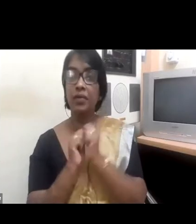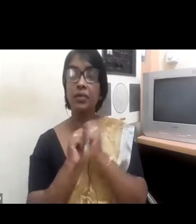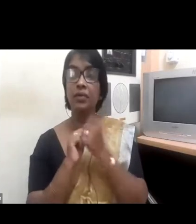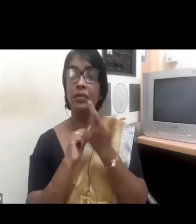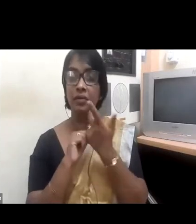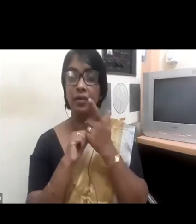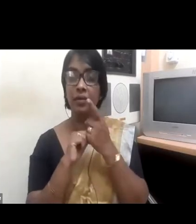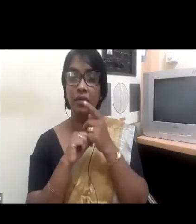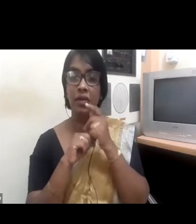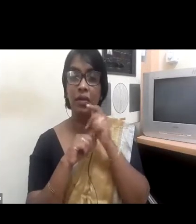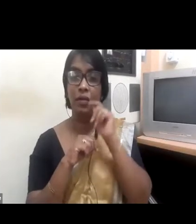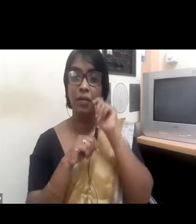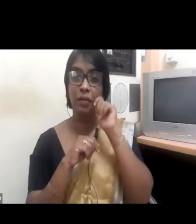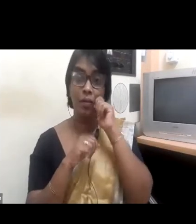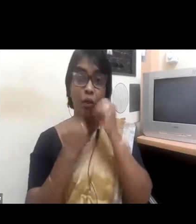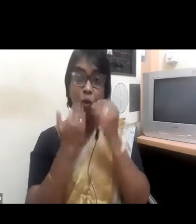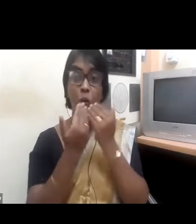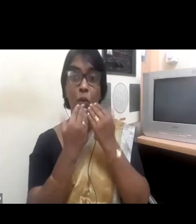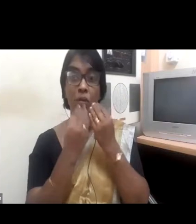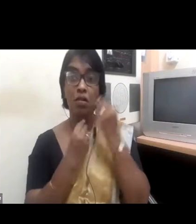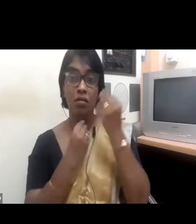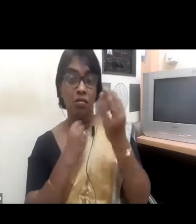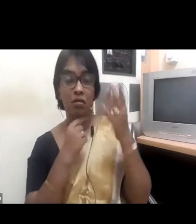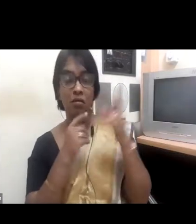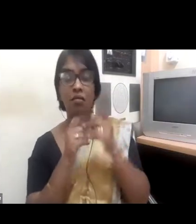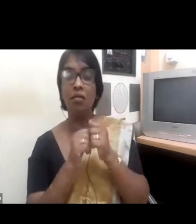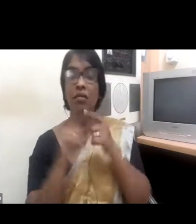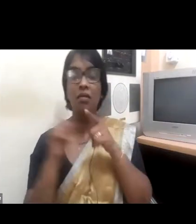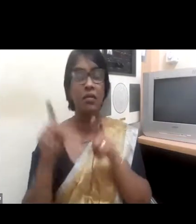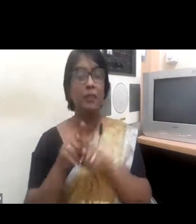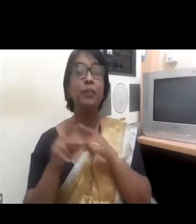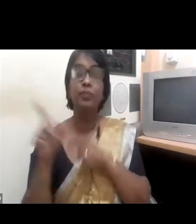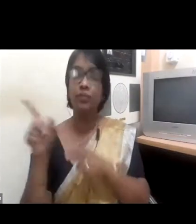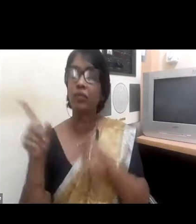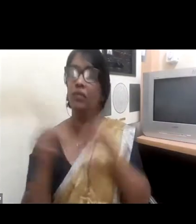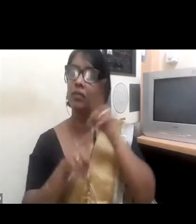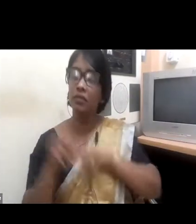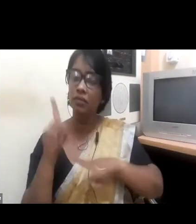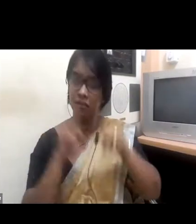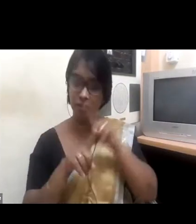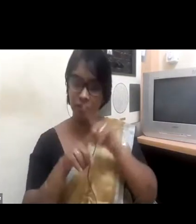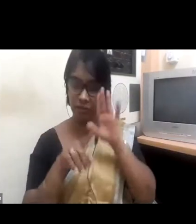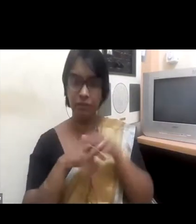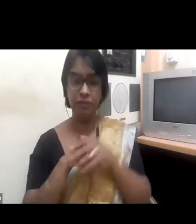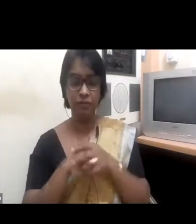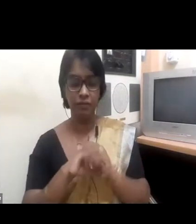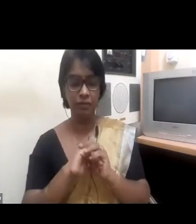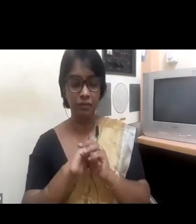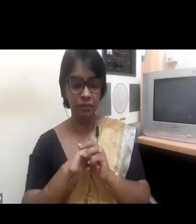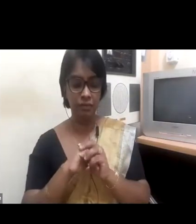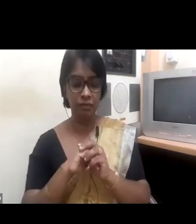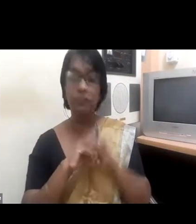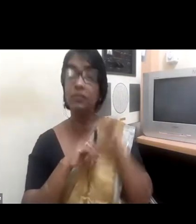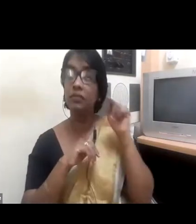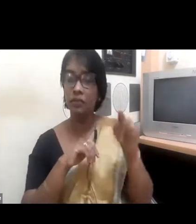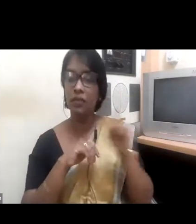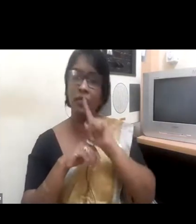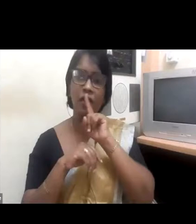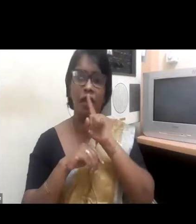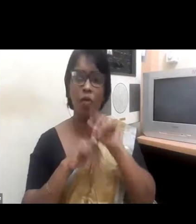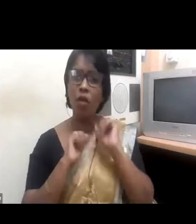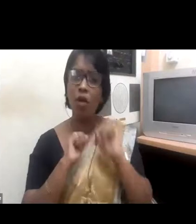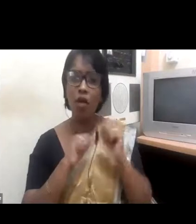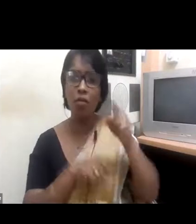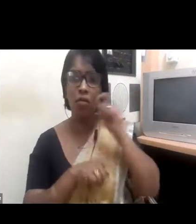of a, you know, discussions going on but we said, hey, you know, let's ask her and see, is she willing to take on the